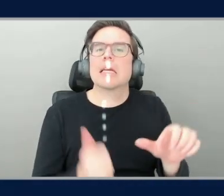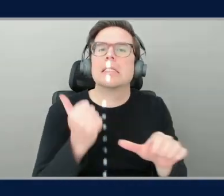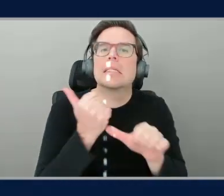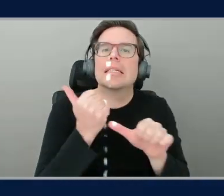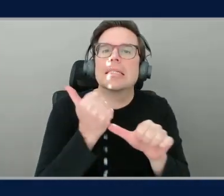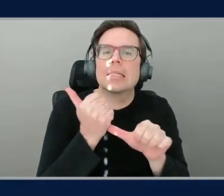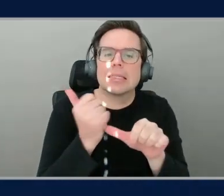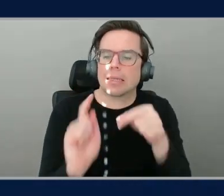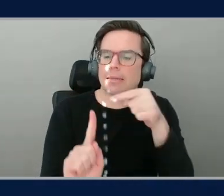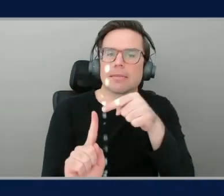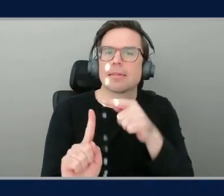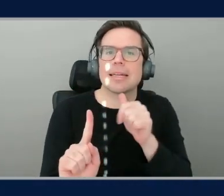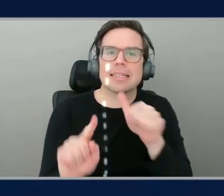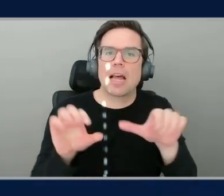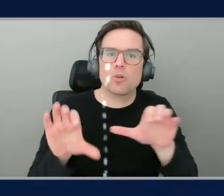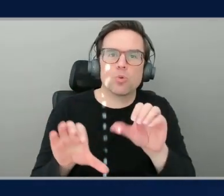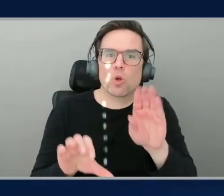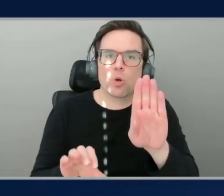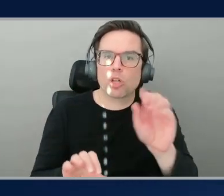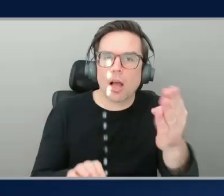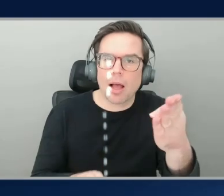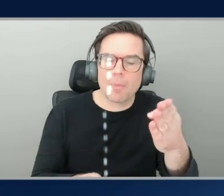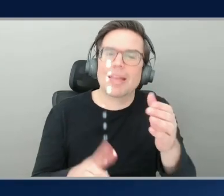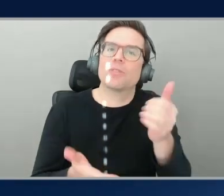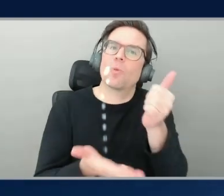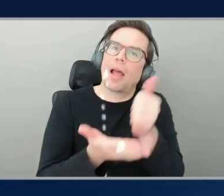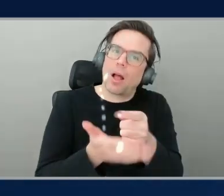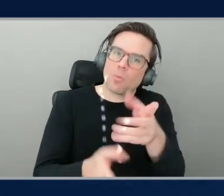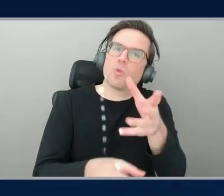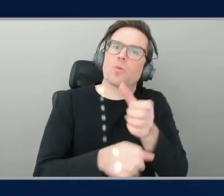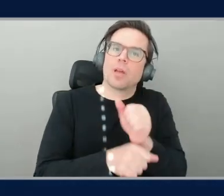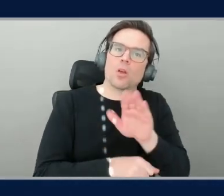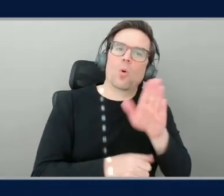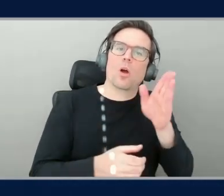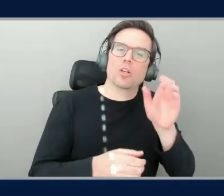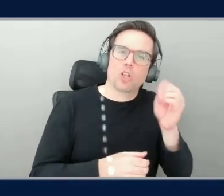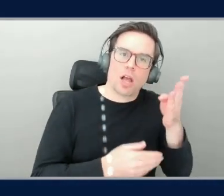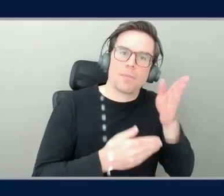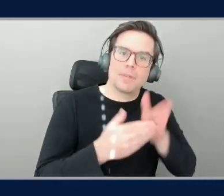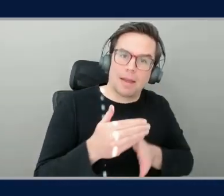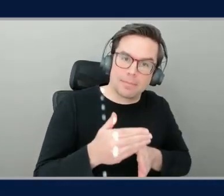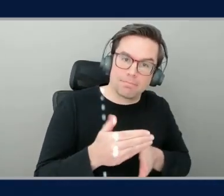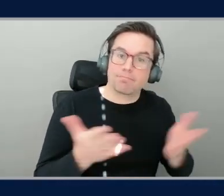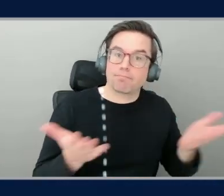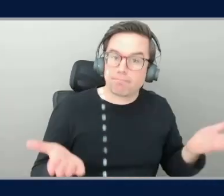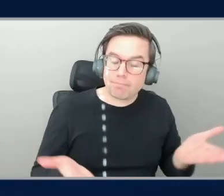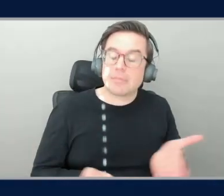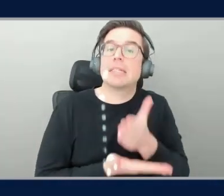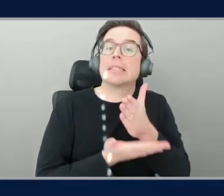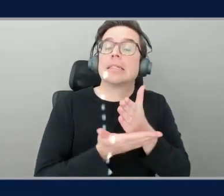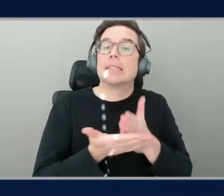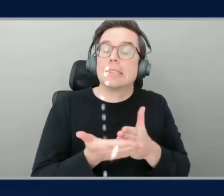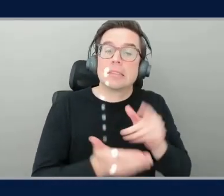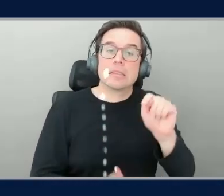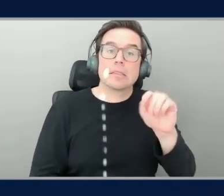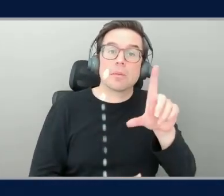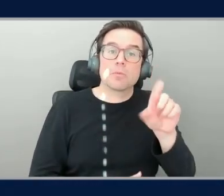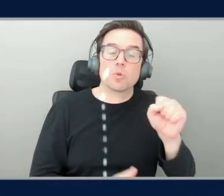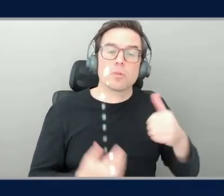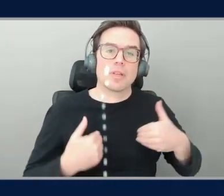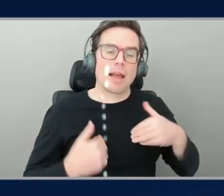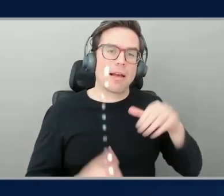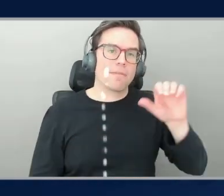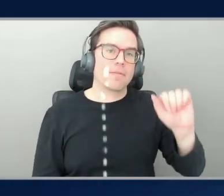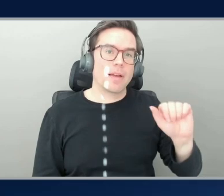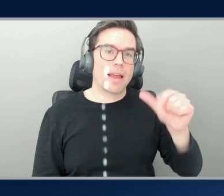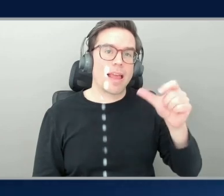that. Now, as part of this, you're going to see some of the tools have this feature called agentic capabilities. Kind of a new kind of a phrase,